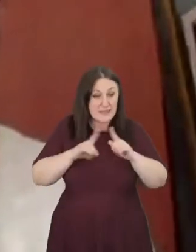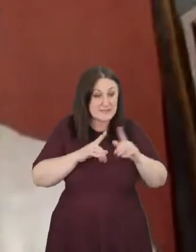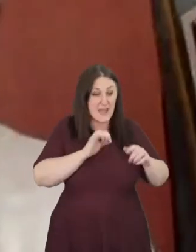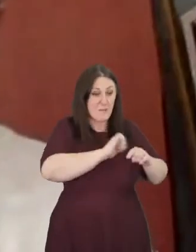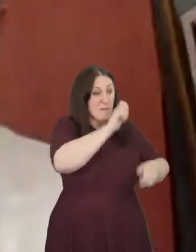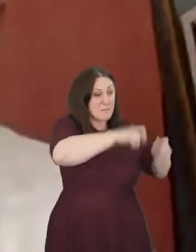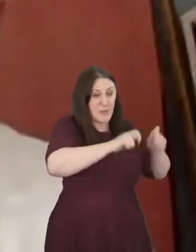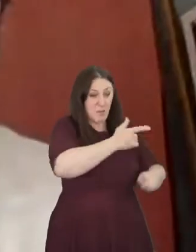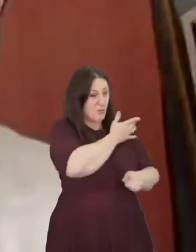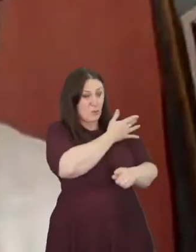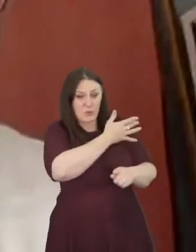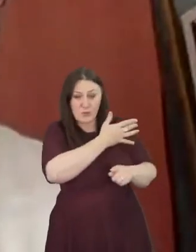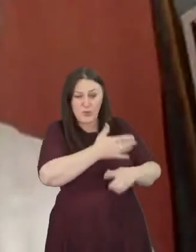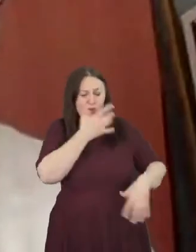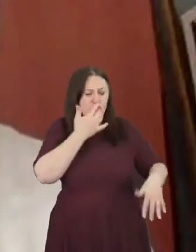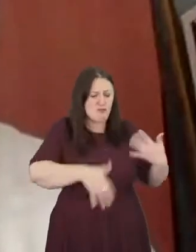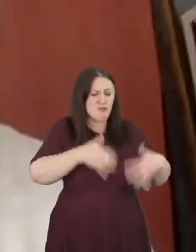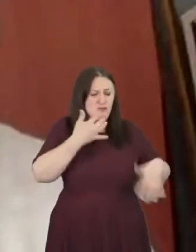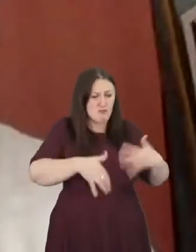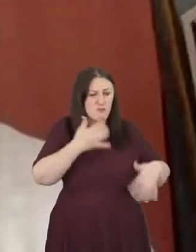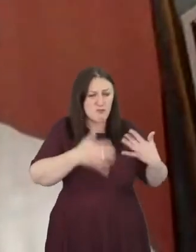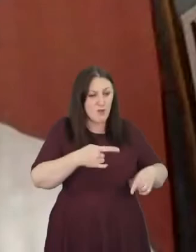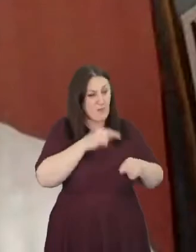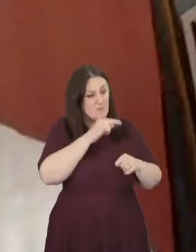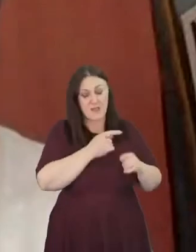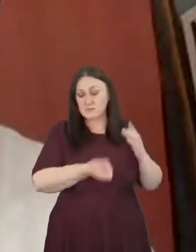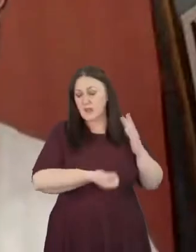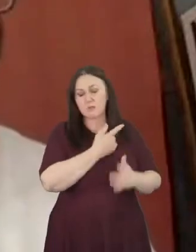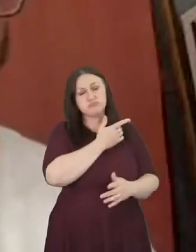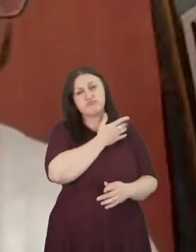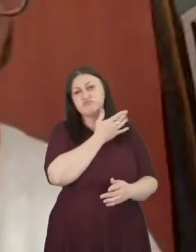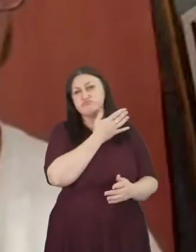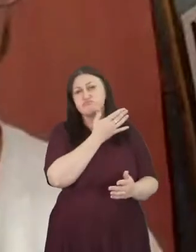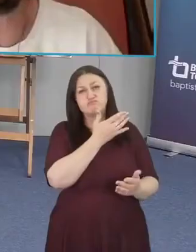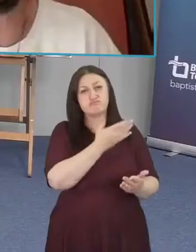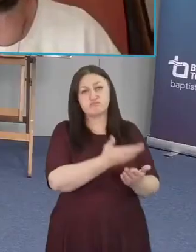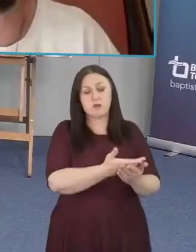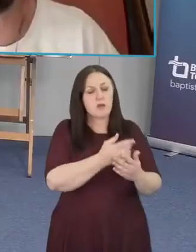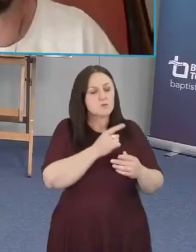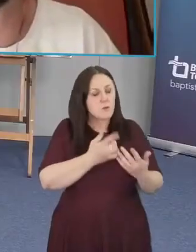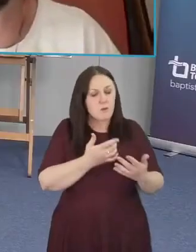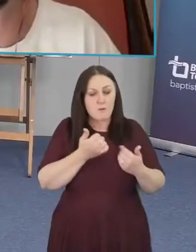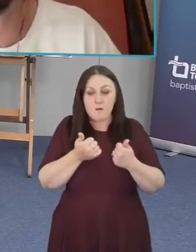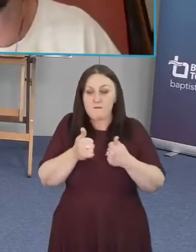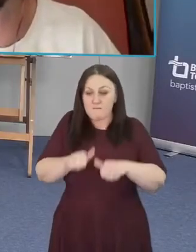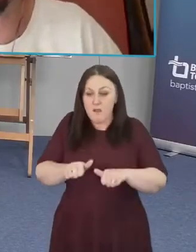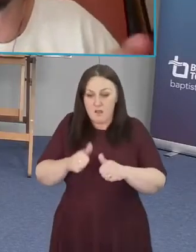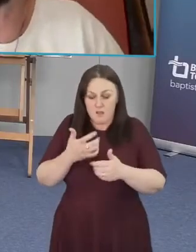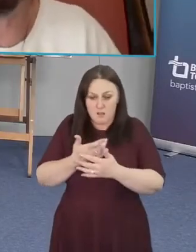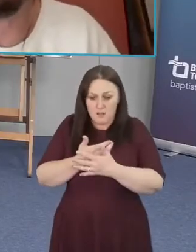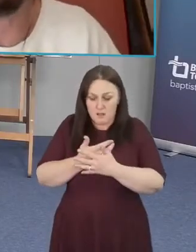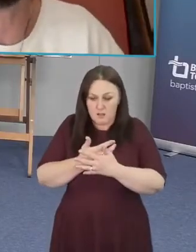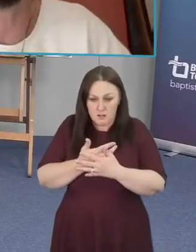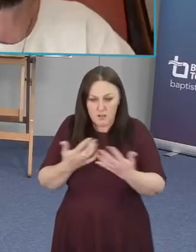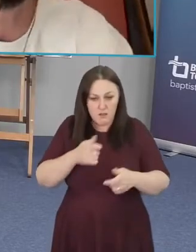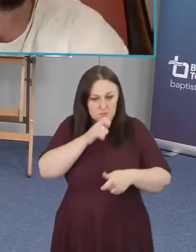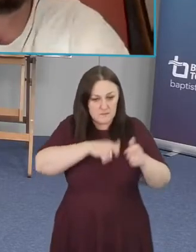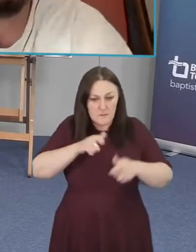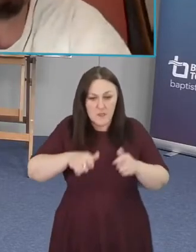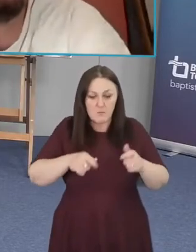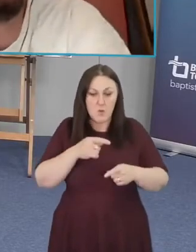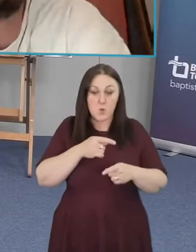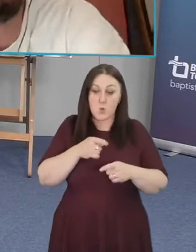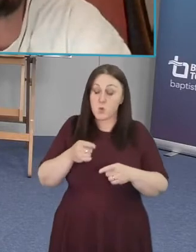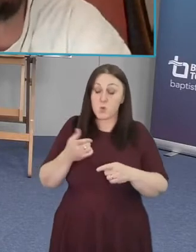hurting uh has been happening for a really long time and finally i think a a lot of people who haven't been listening